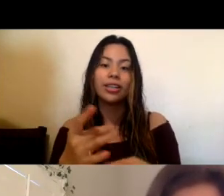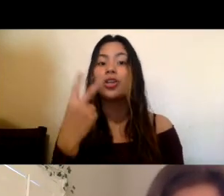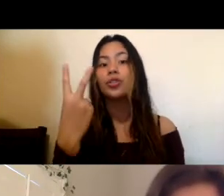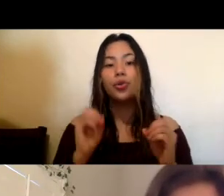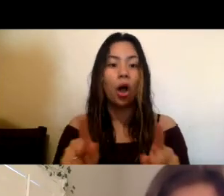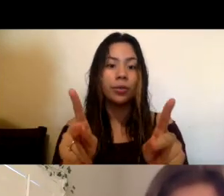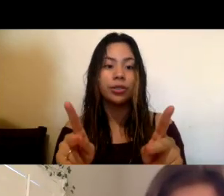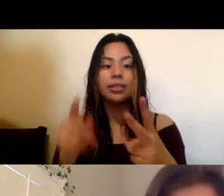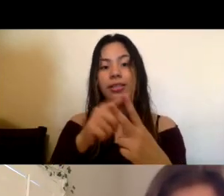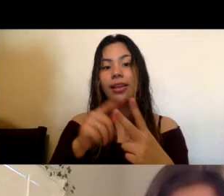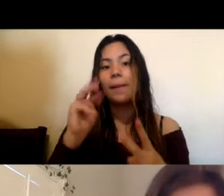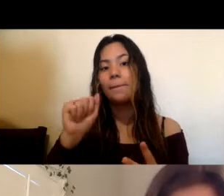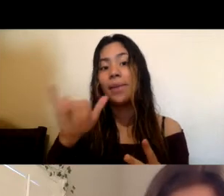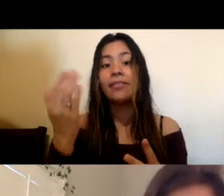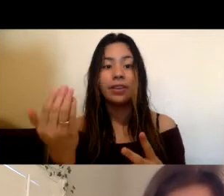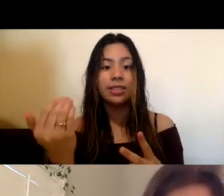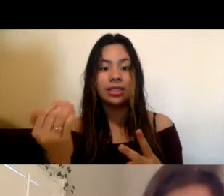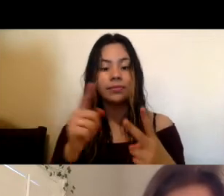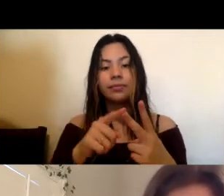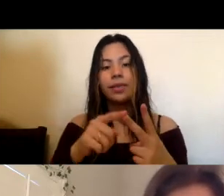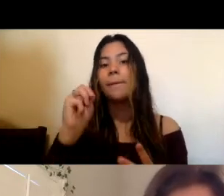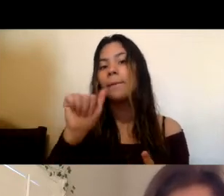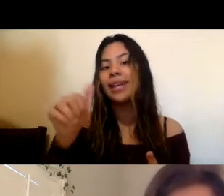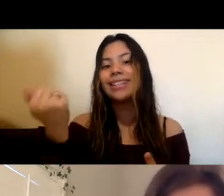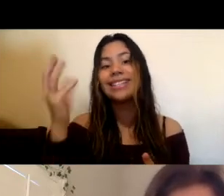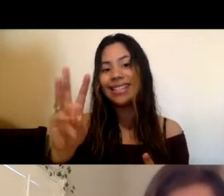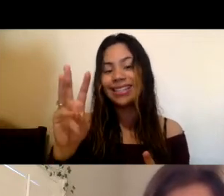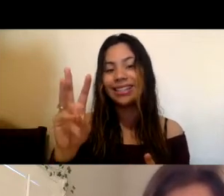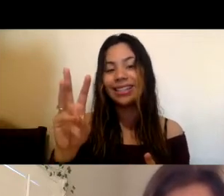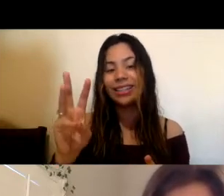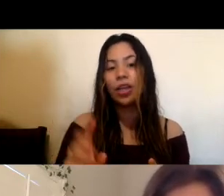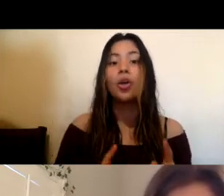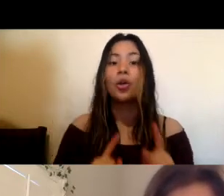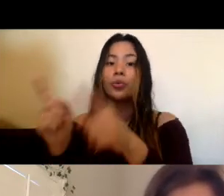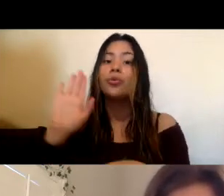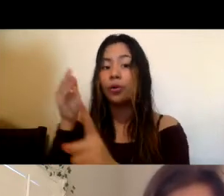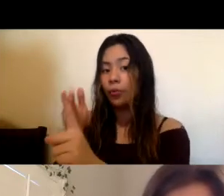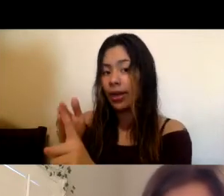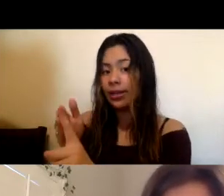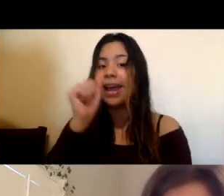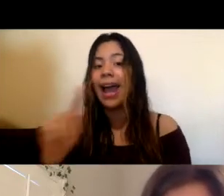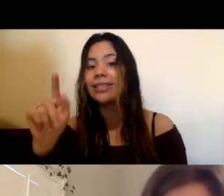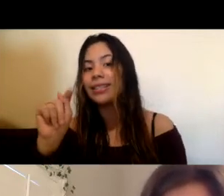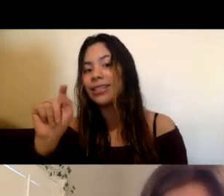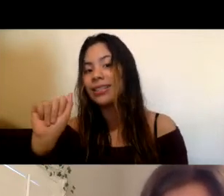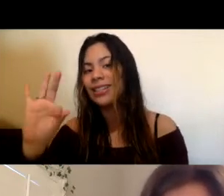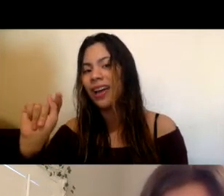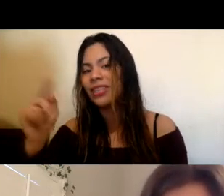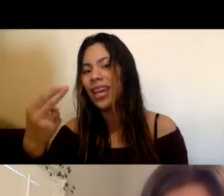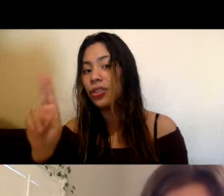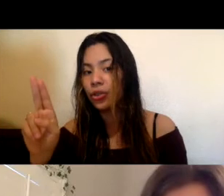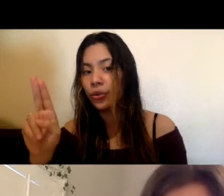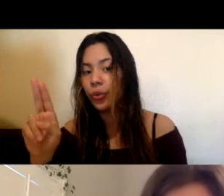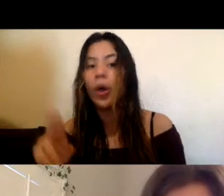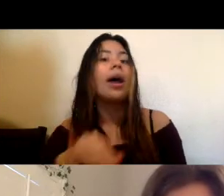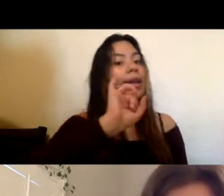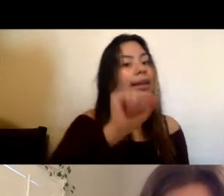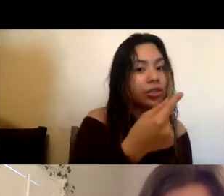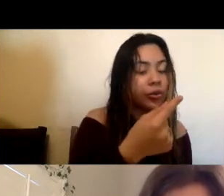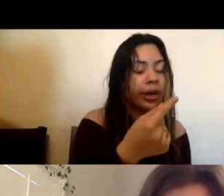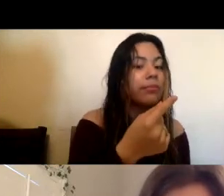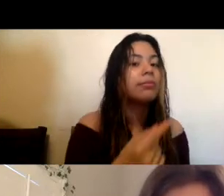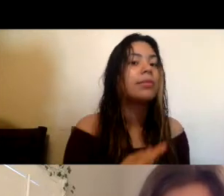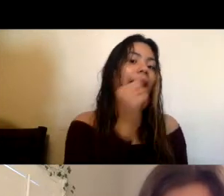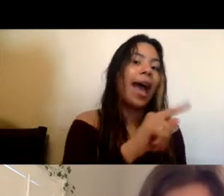interested there will be two opportunities one on may 15th and one on may 16th visit their